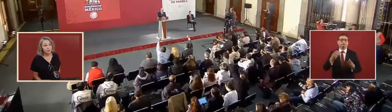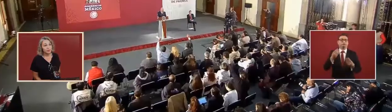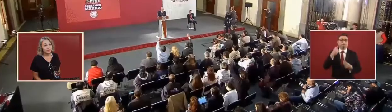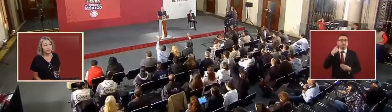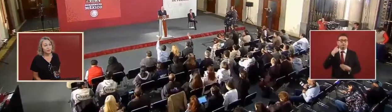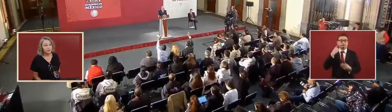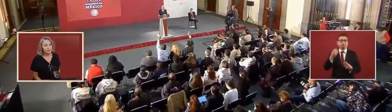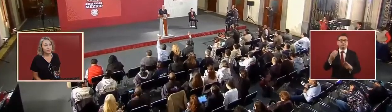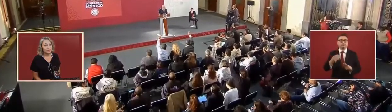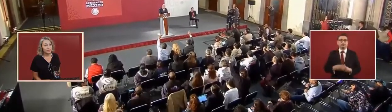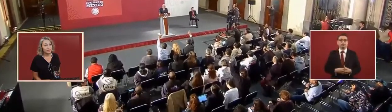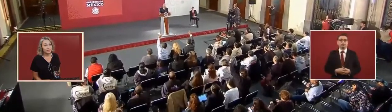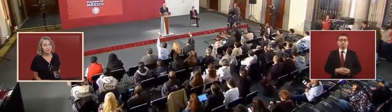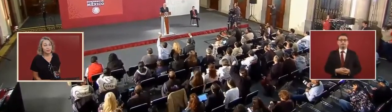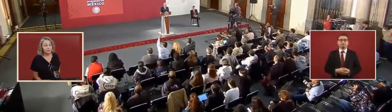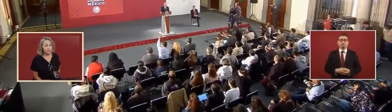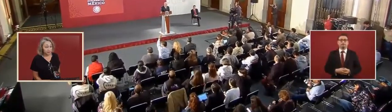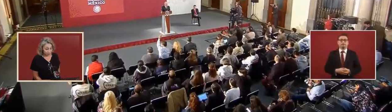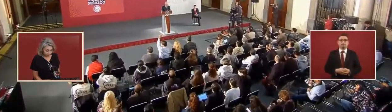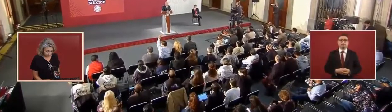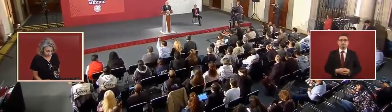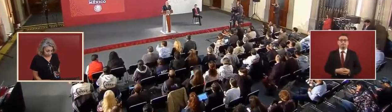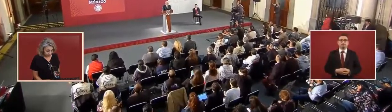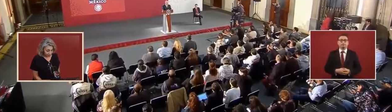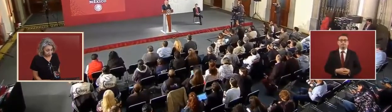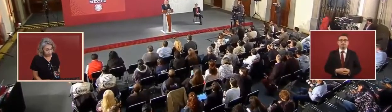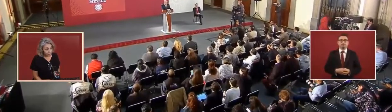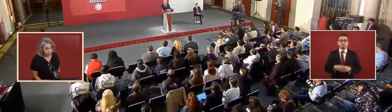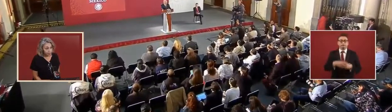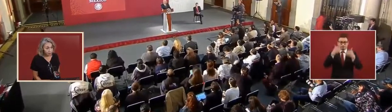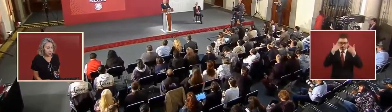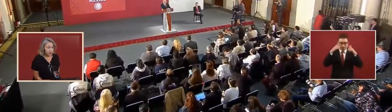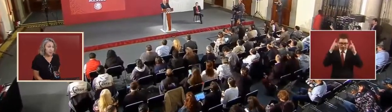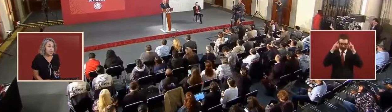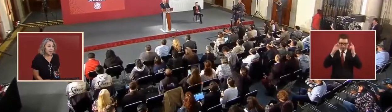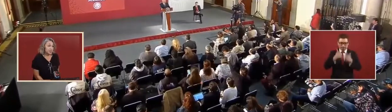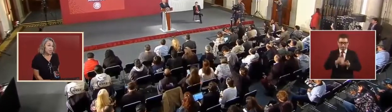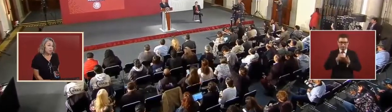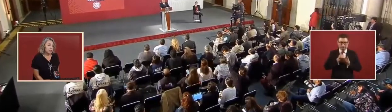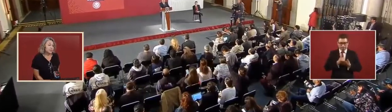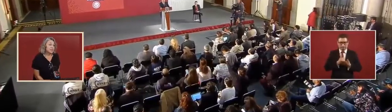marina is helping us with that